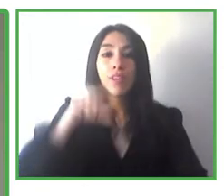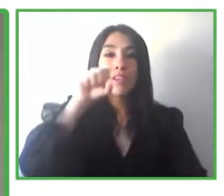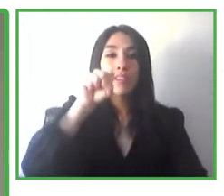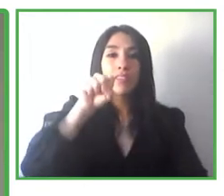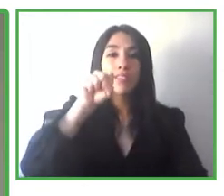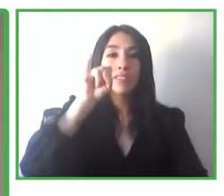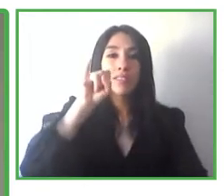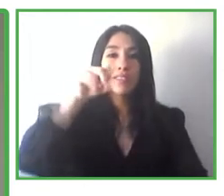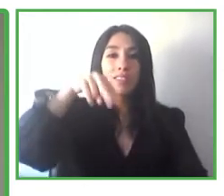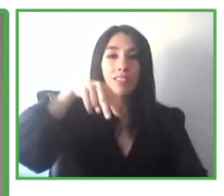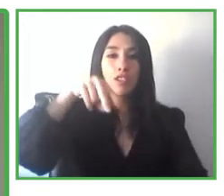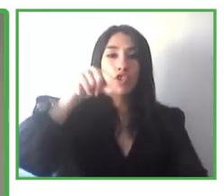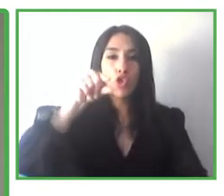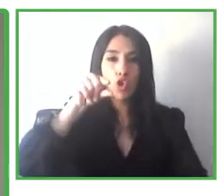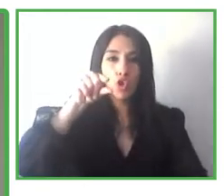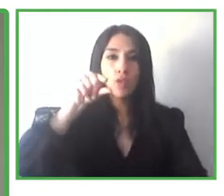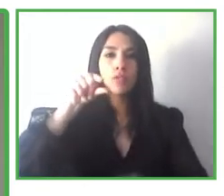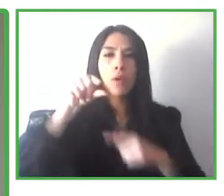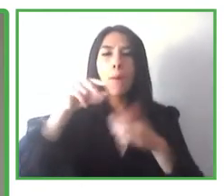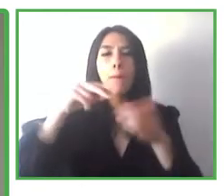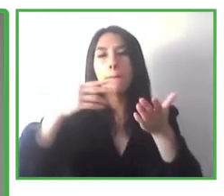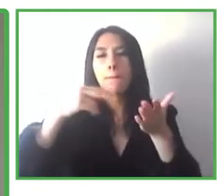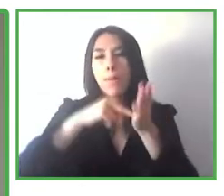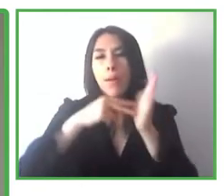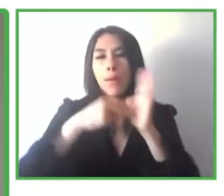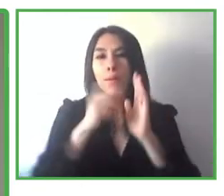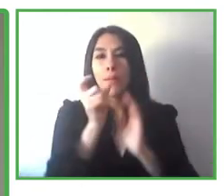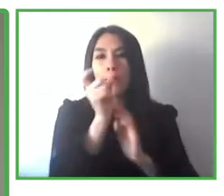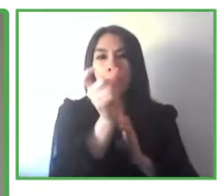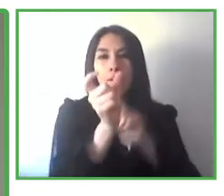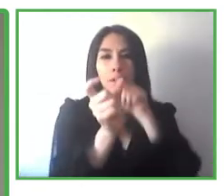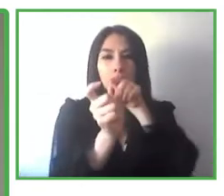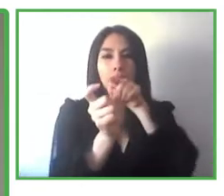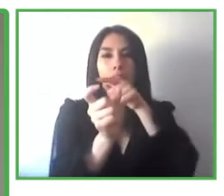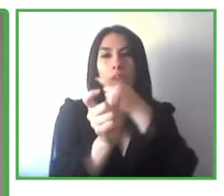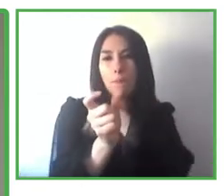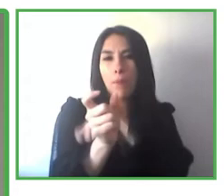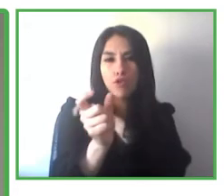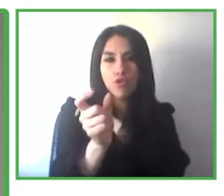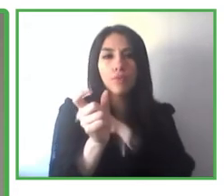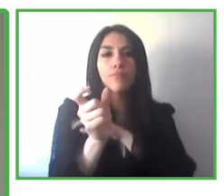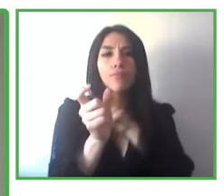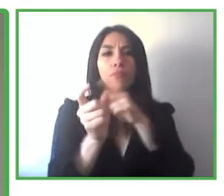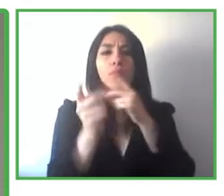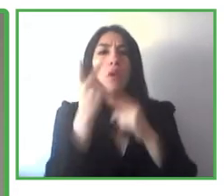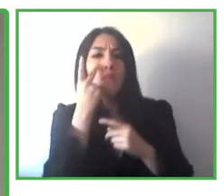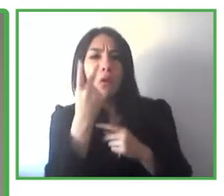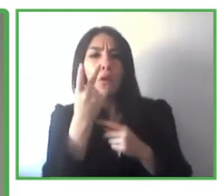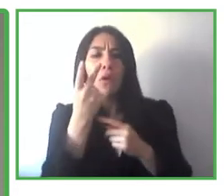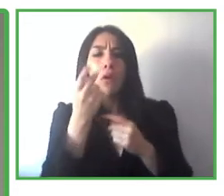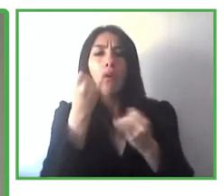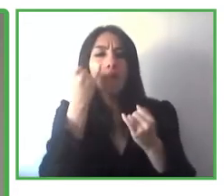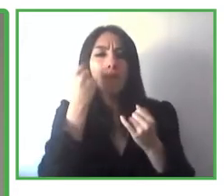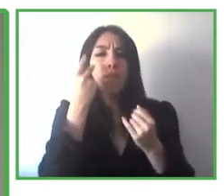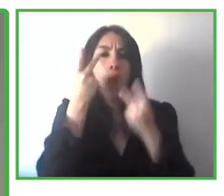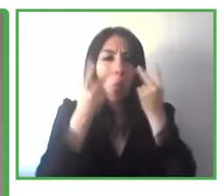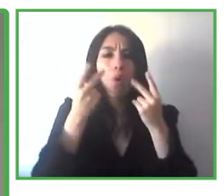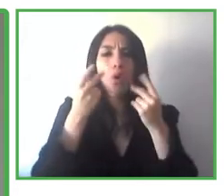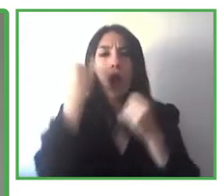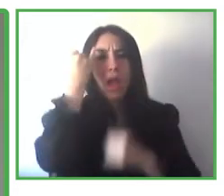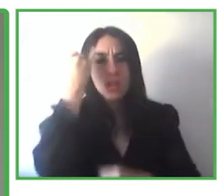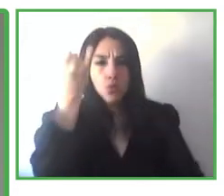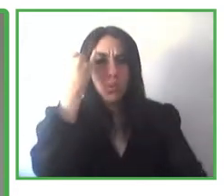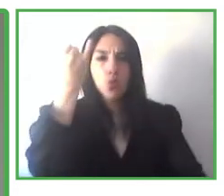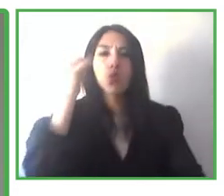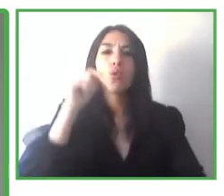that is sort of looking through artificial intelligence. And